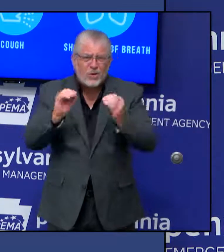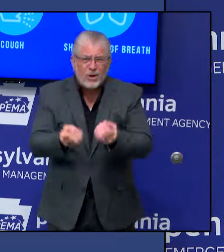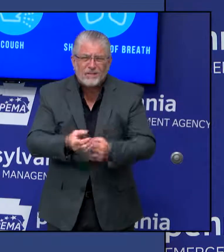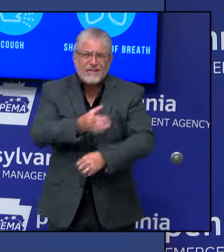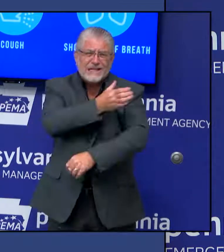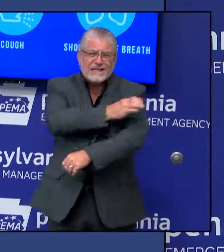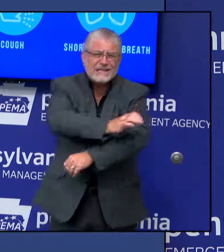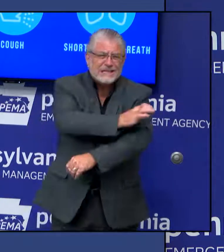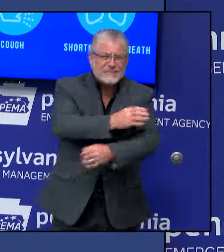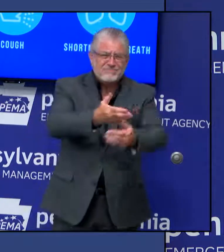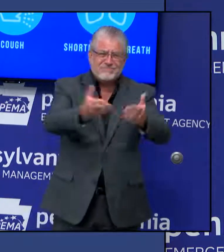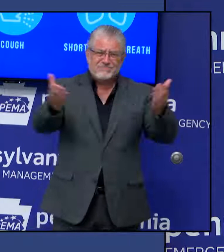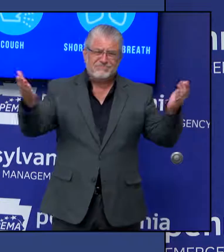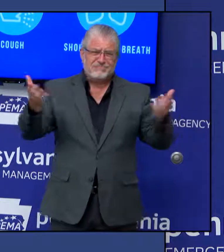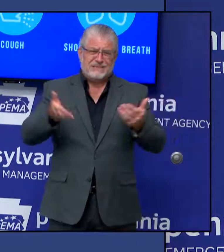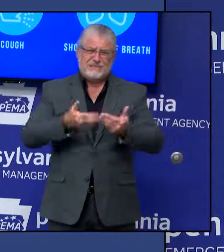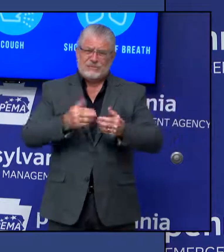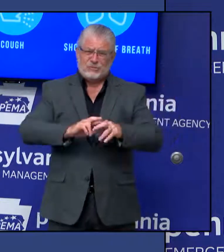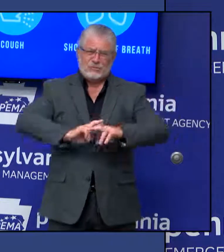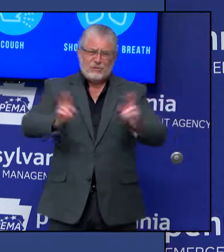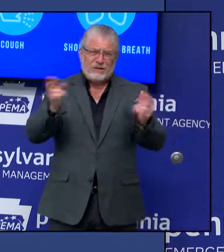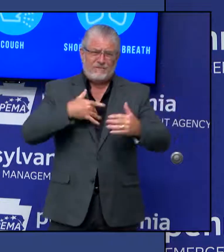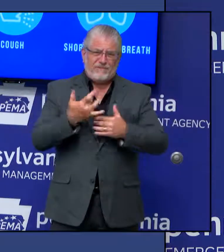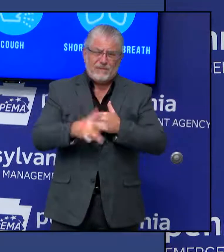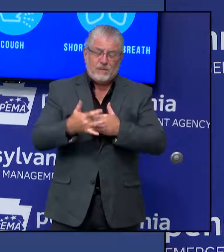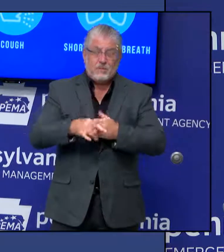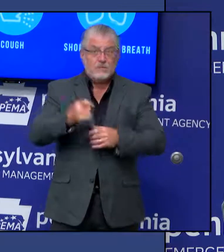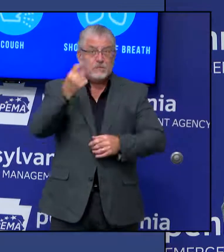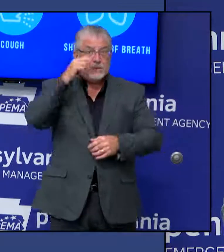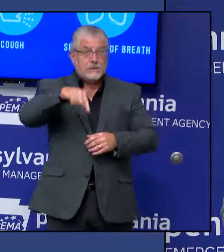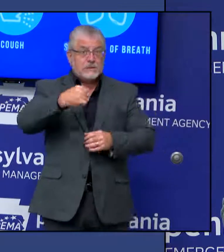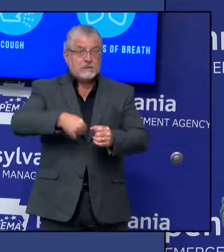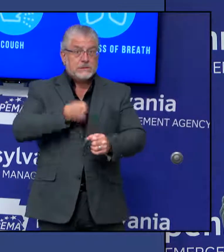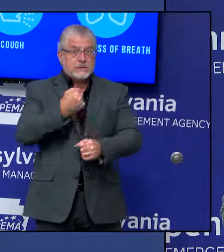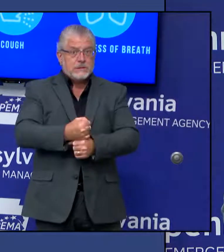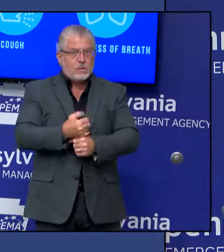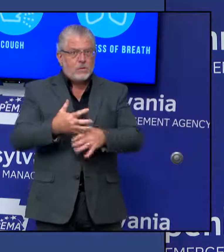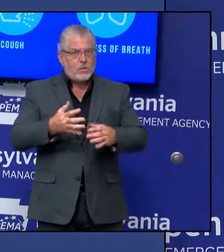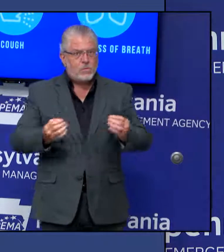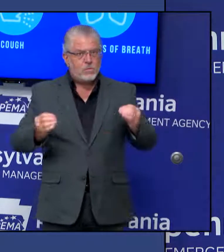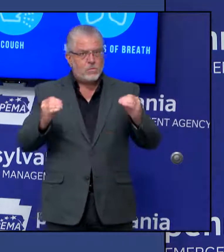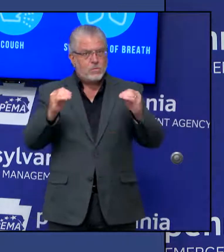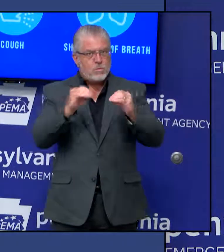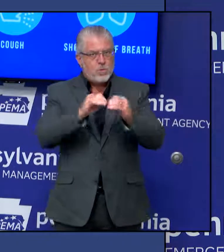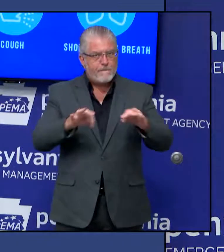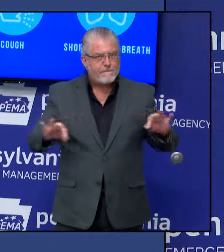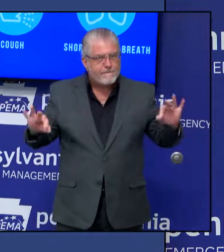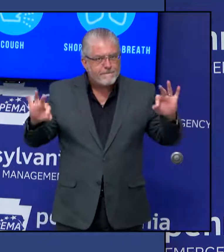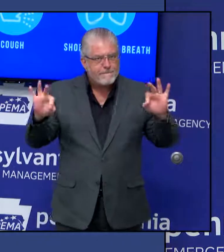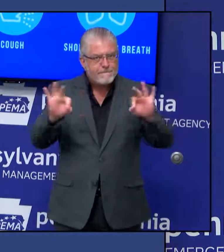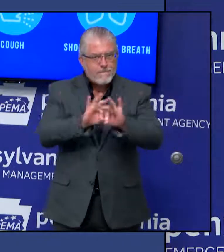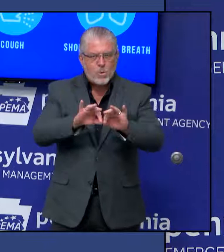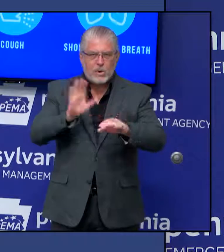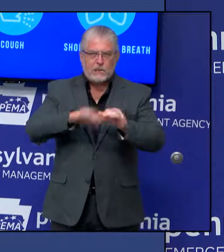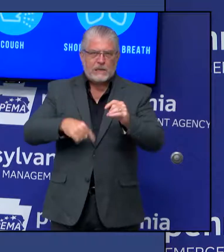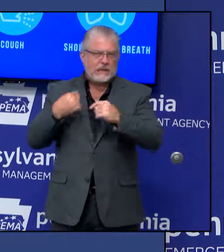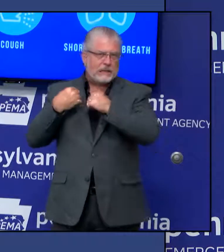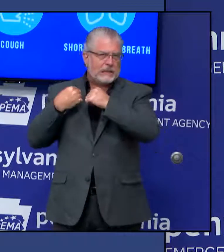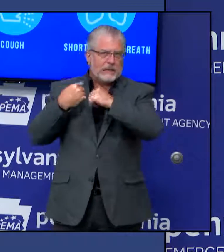But this year, this year, it is more important than ever to get a flu shot.